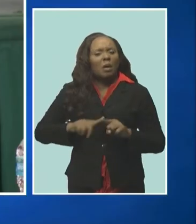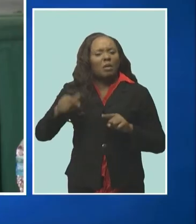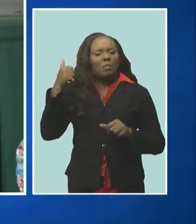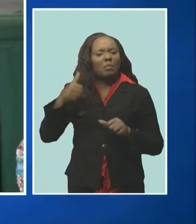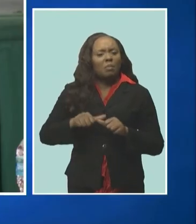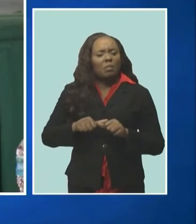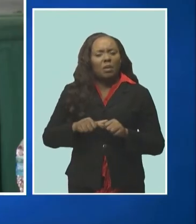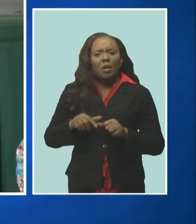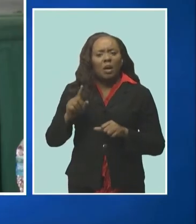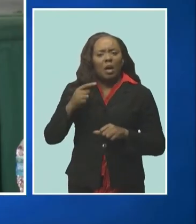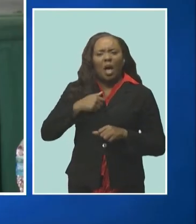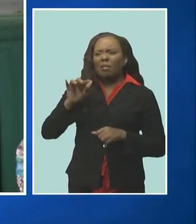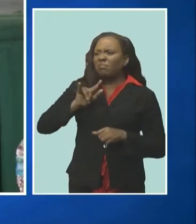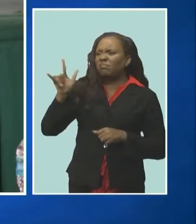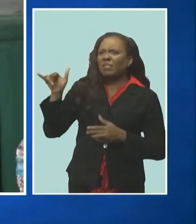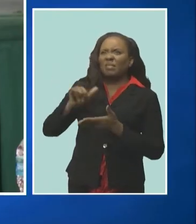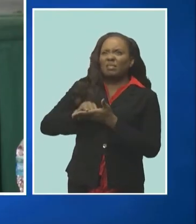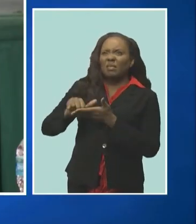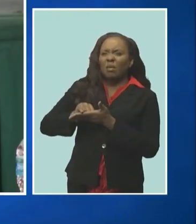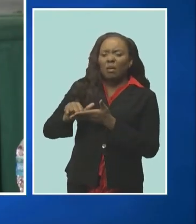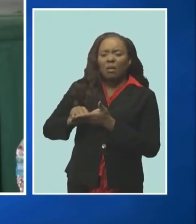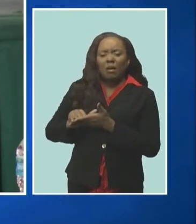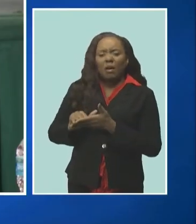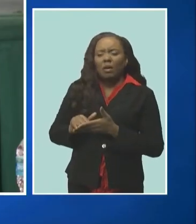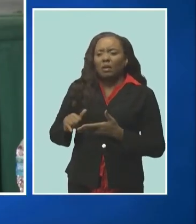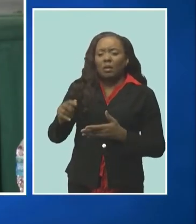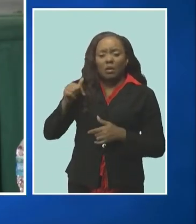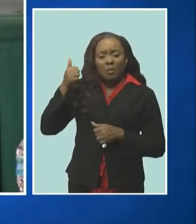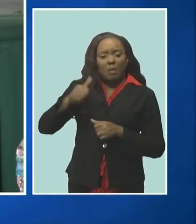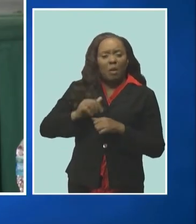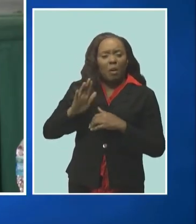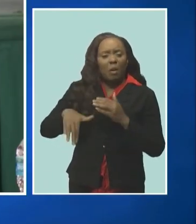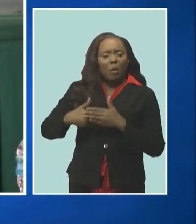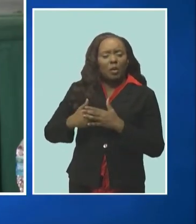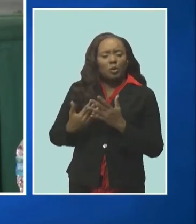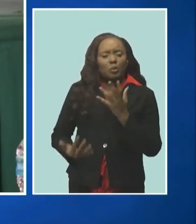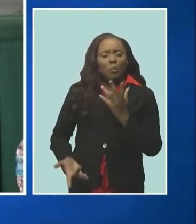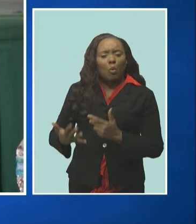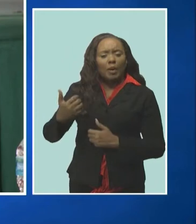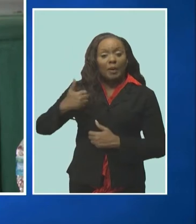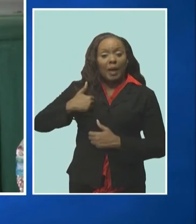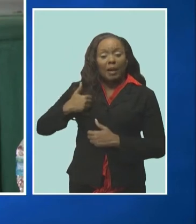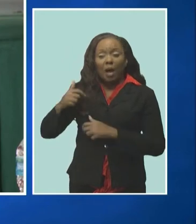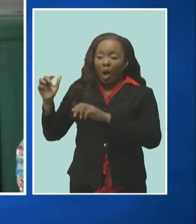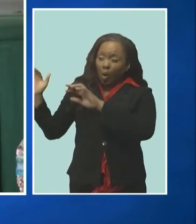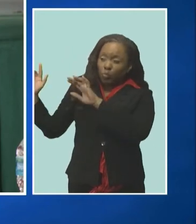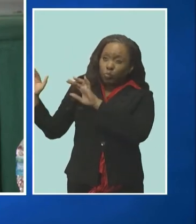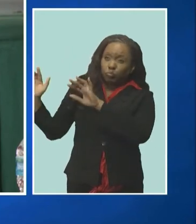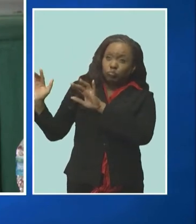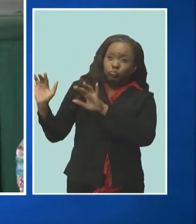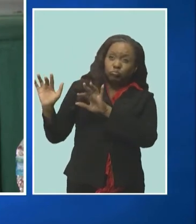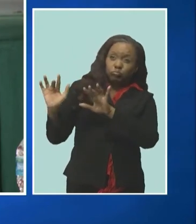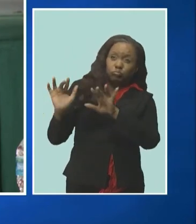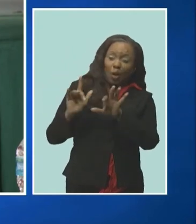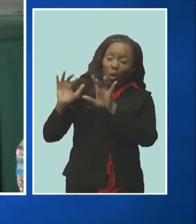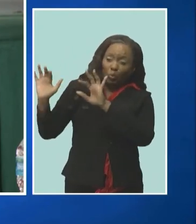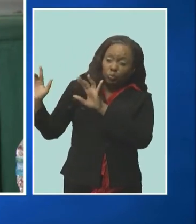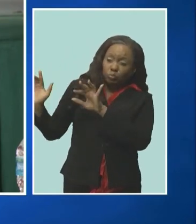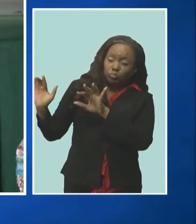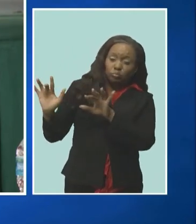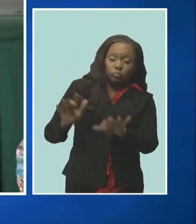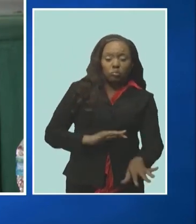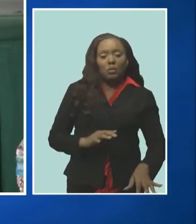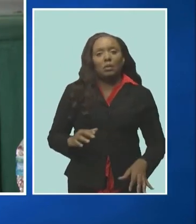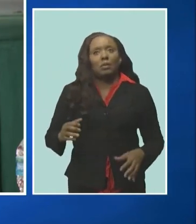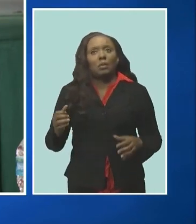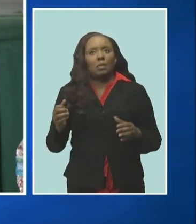the prevalence of strokes went up because air pollution causes vascular responses and that puts many people at